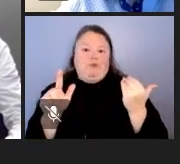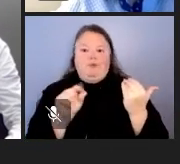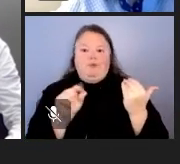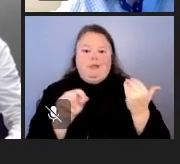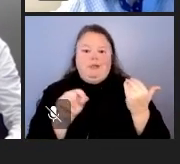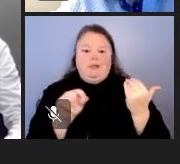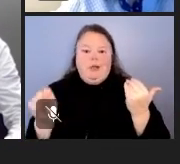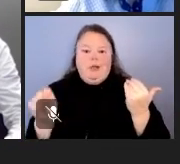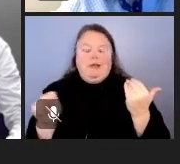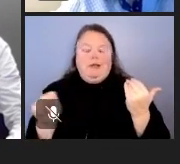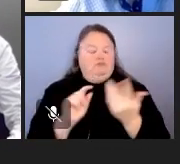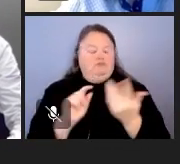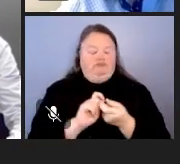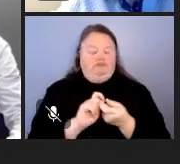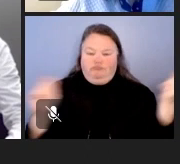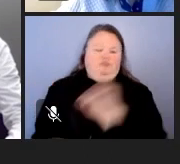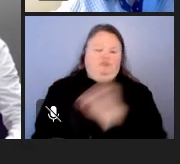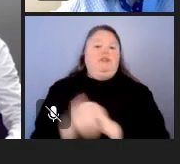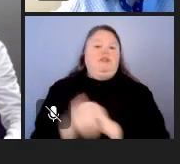So hopefully,